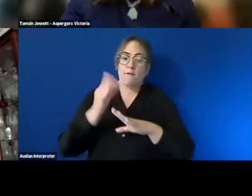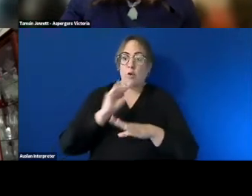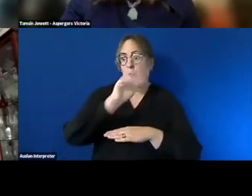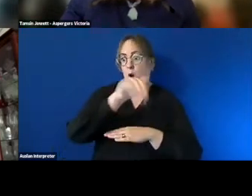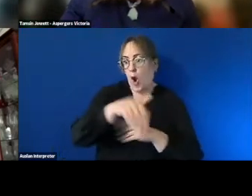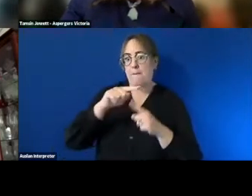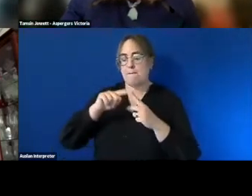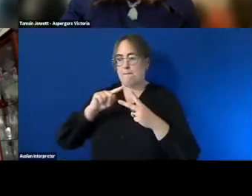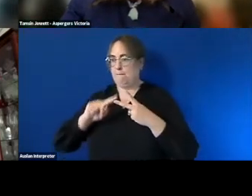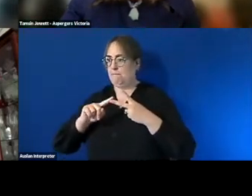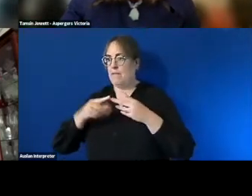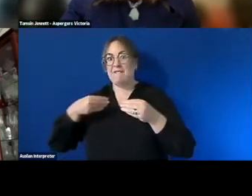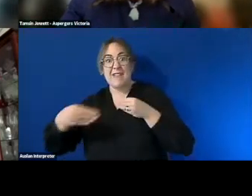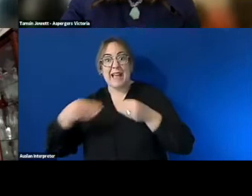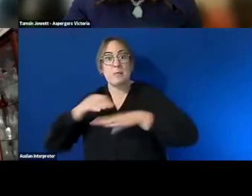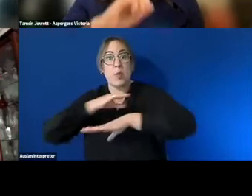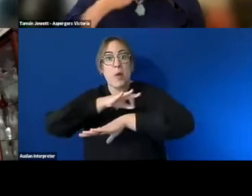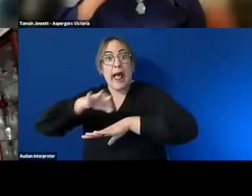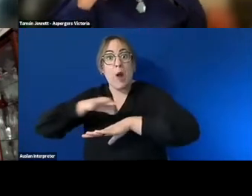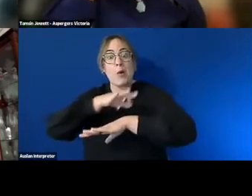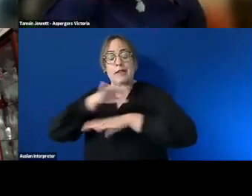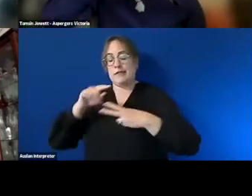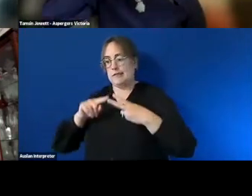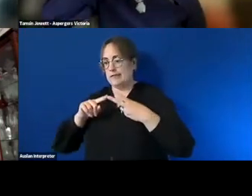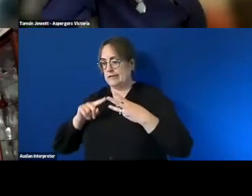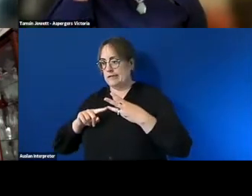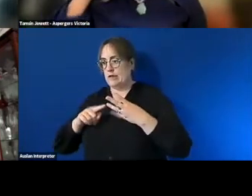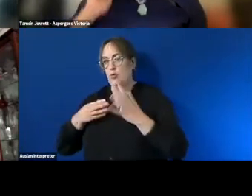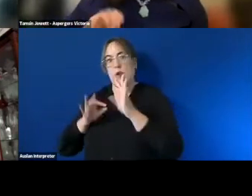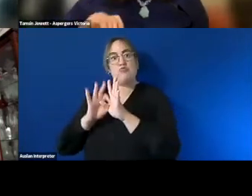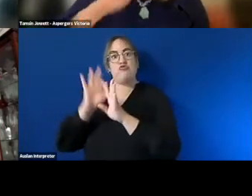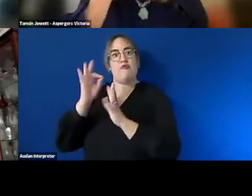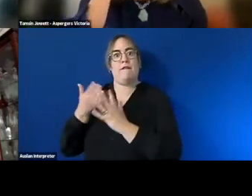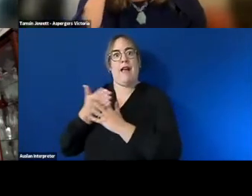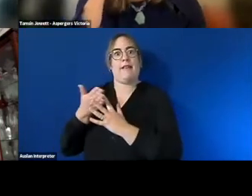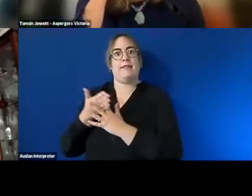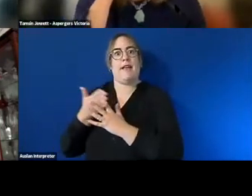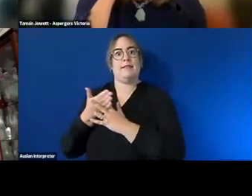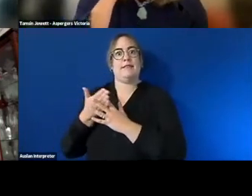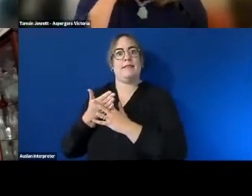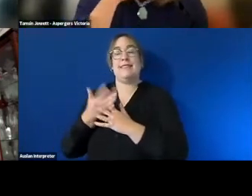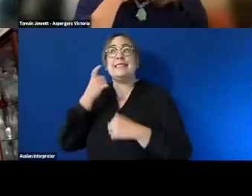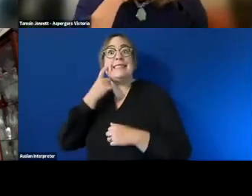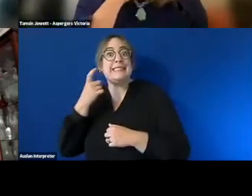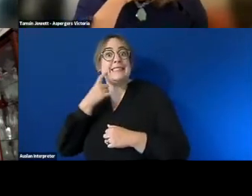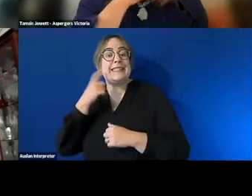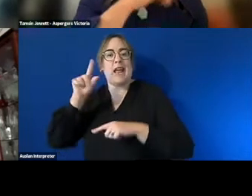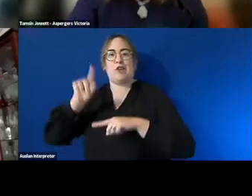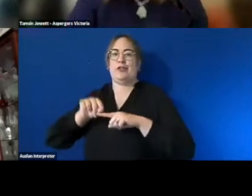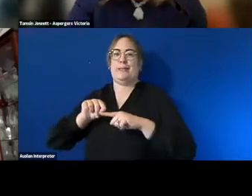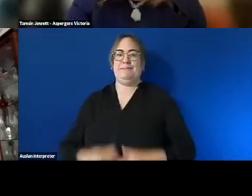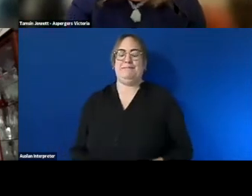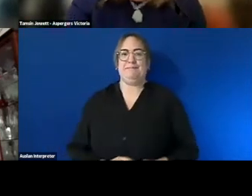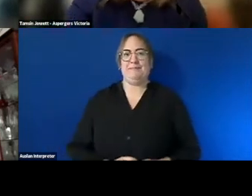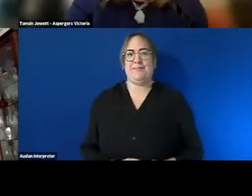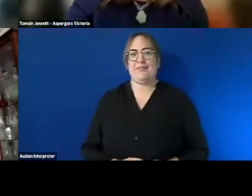um definitely uh ways of improving access in an easy um relatively cheap way all right now tom